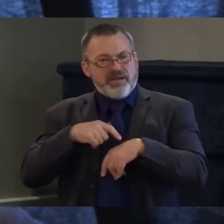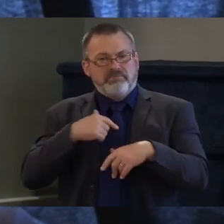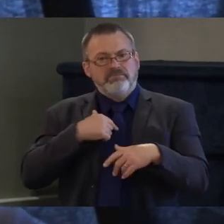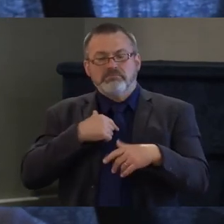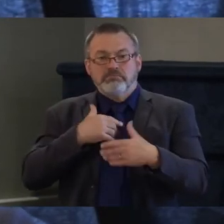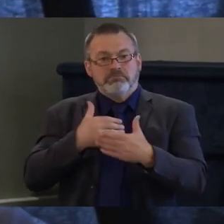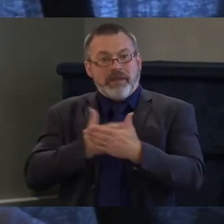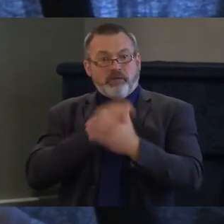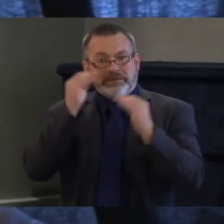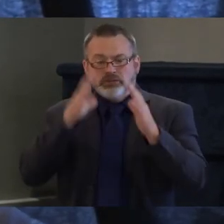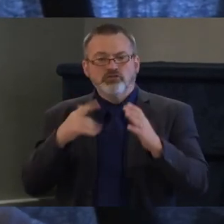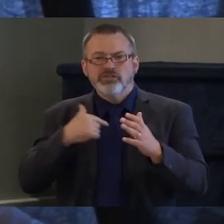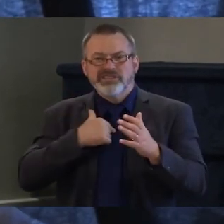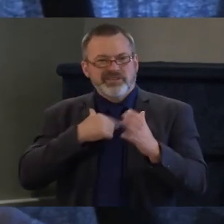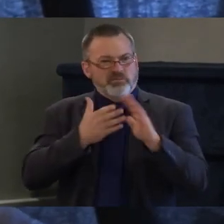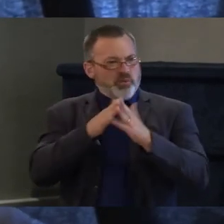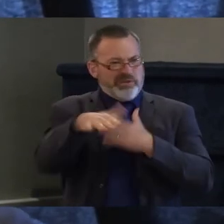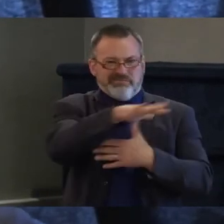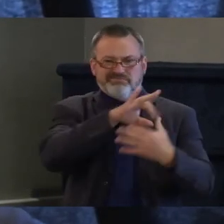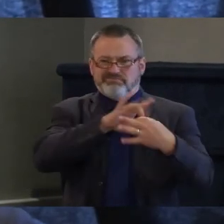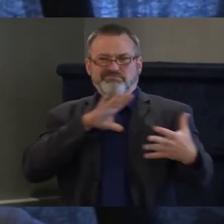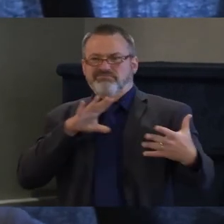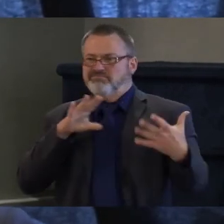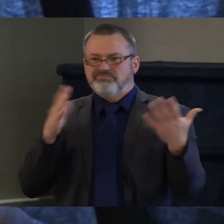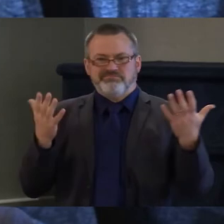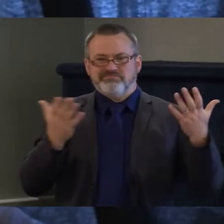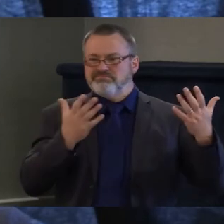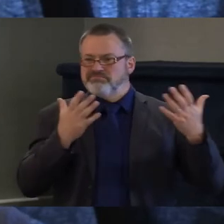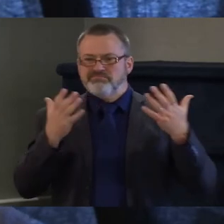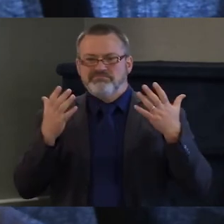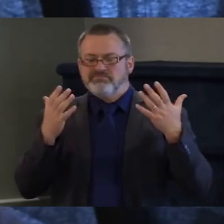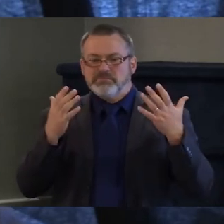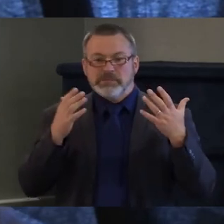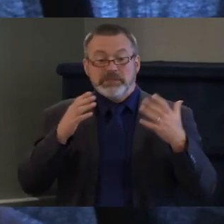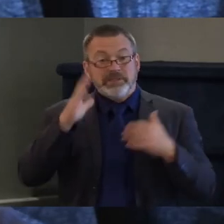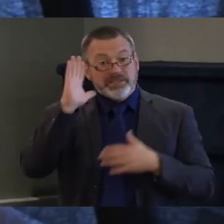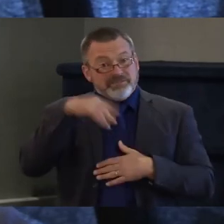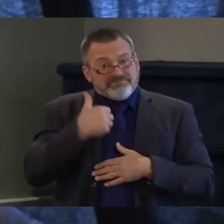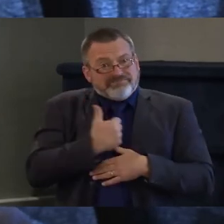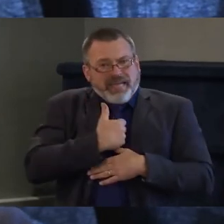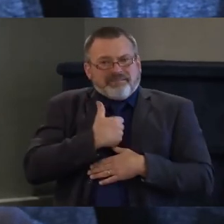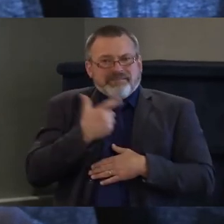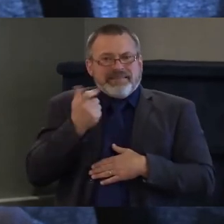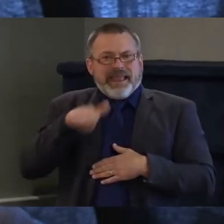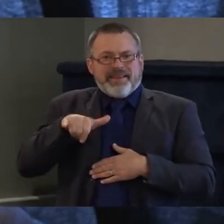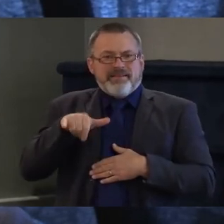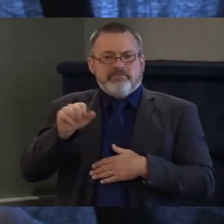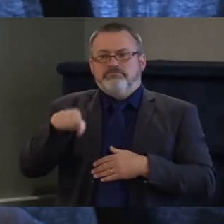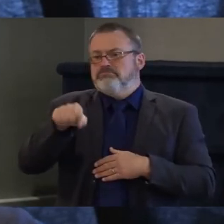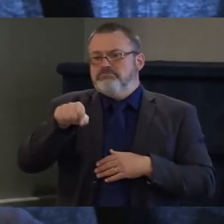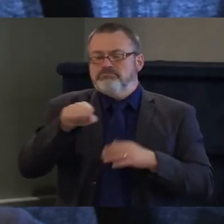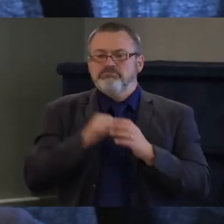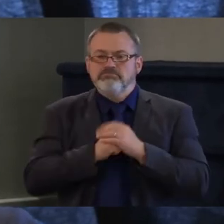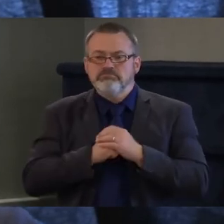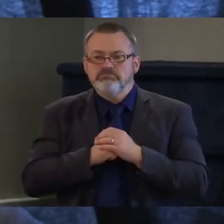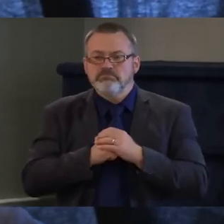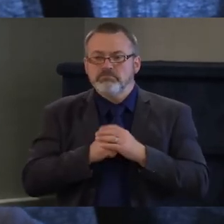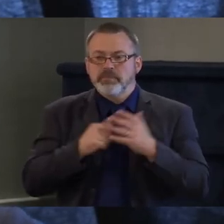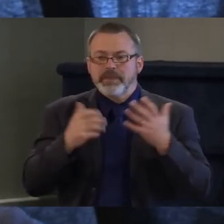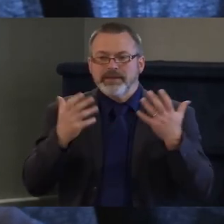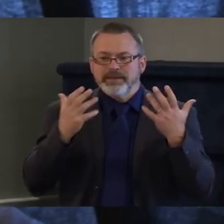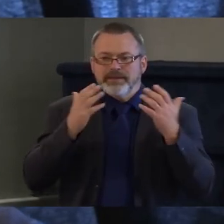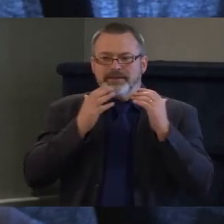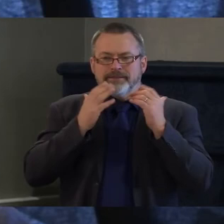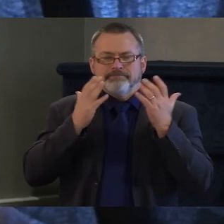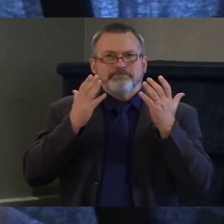and i knew it was not something that i would have support on within with my home or my community and i really set out to make my